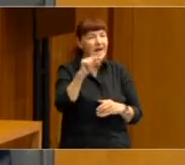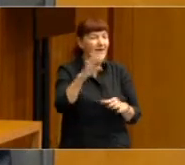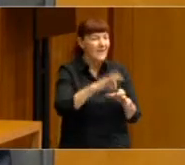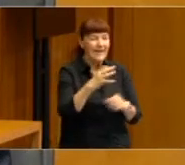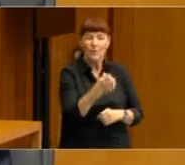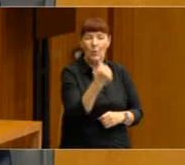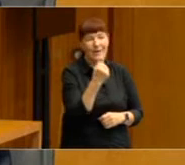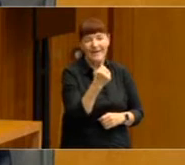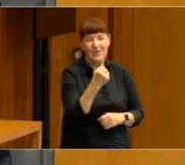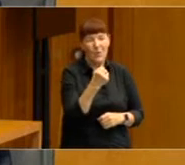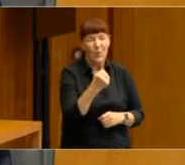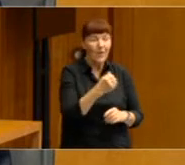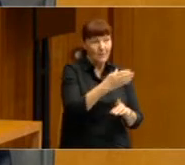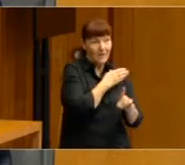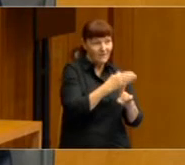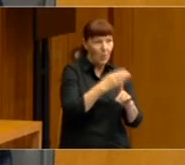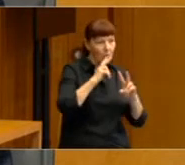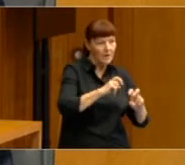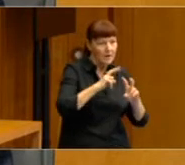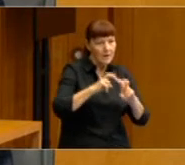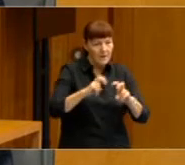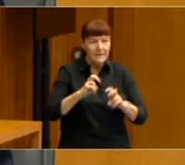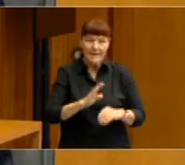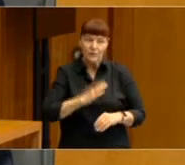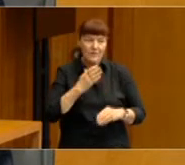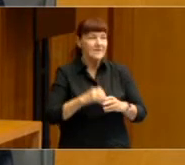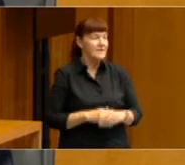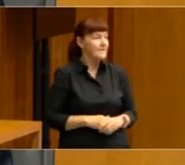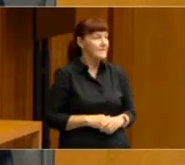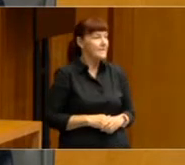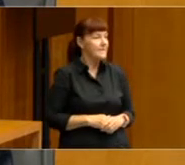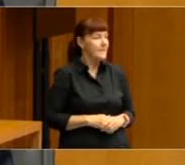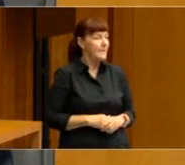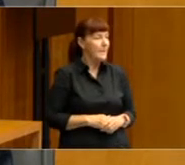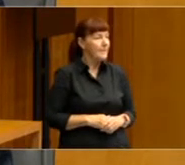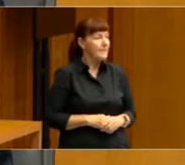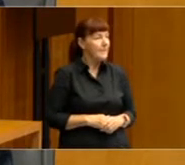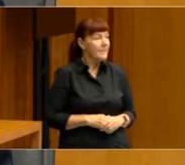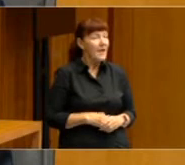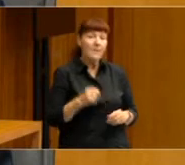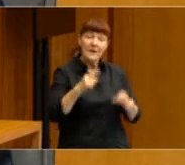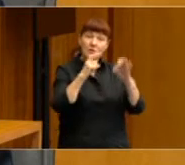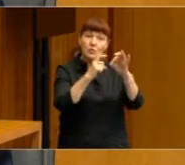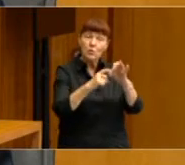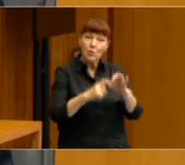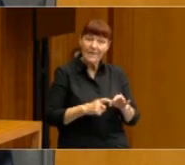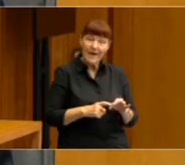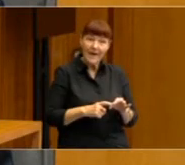campaign dynamics and things like that. But given the nature of surveys, how they're conducted,